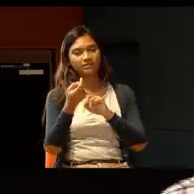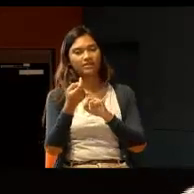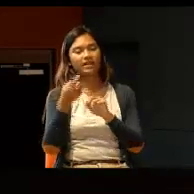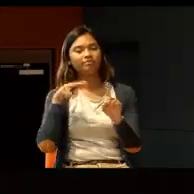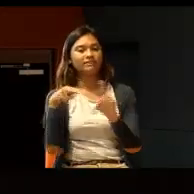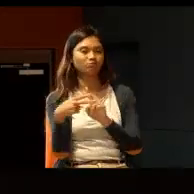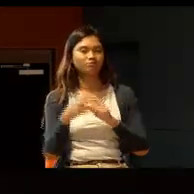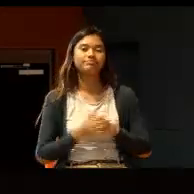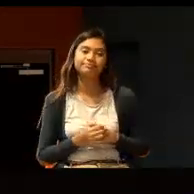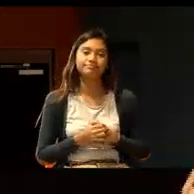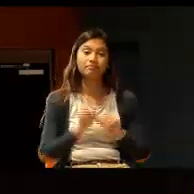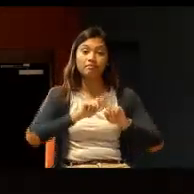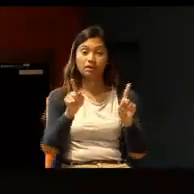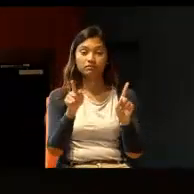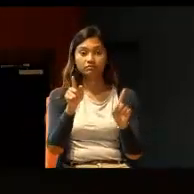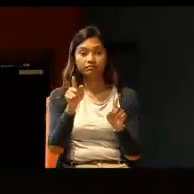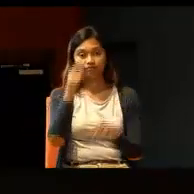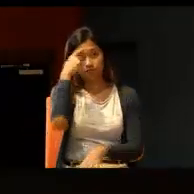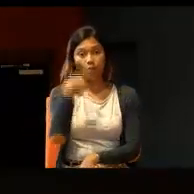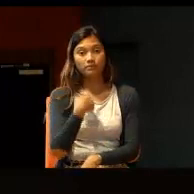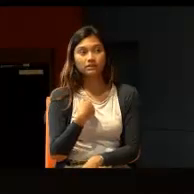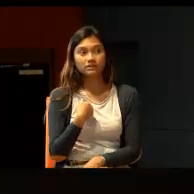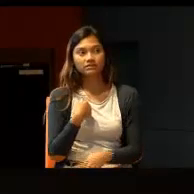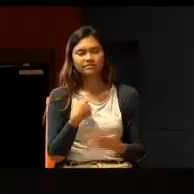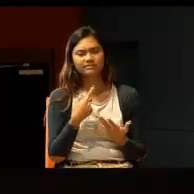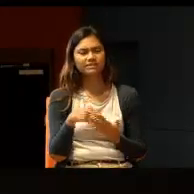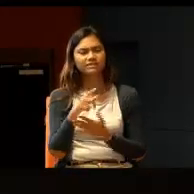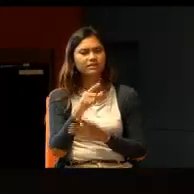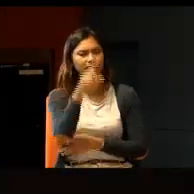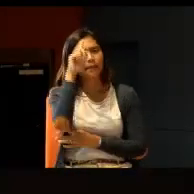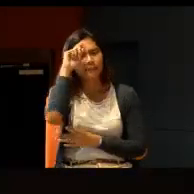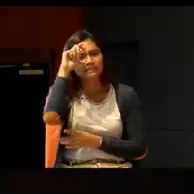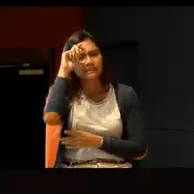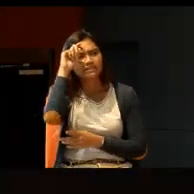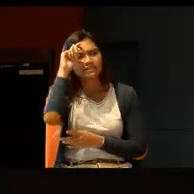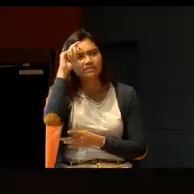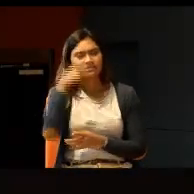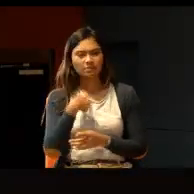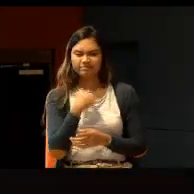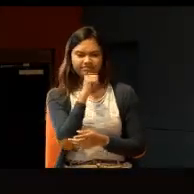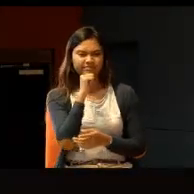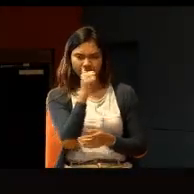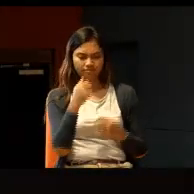But for me, it's very puzzling, actually, because I don't think I'm inspiring.